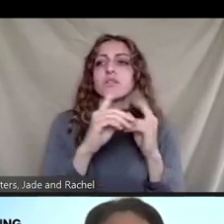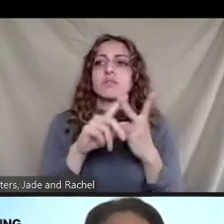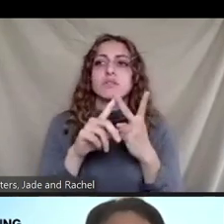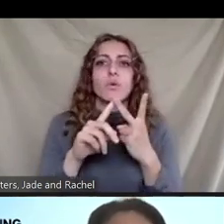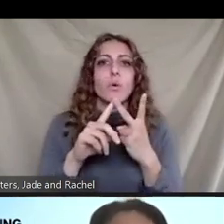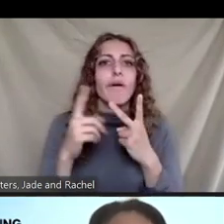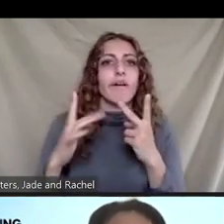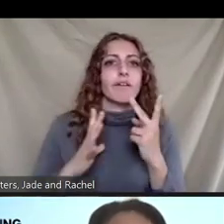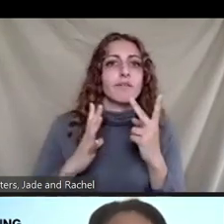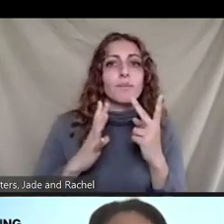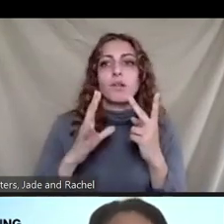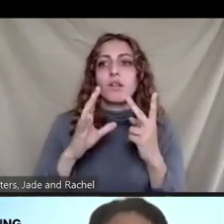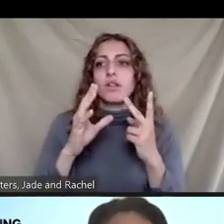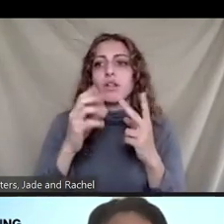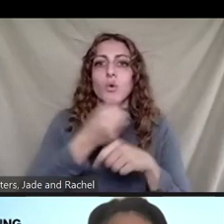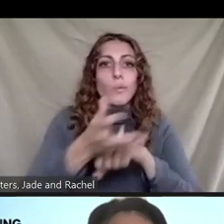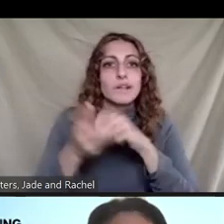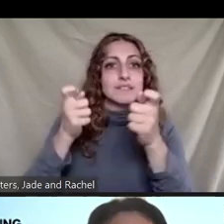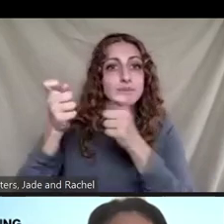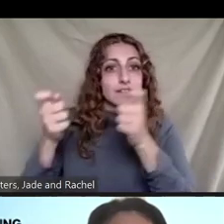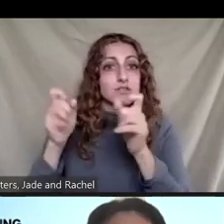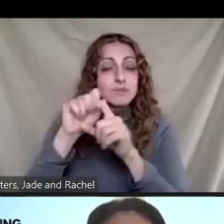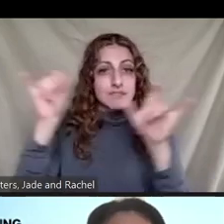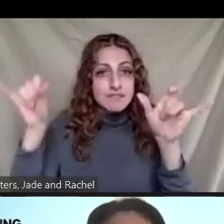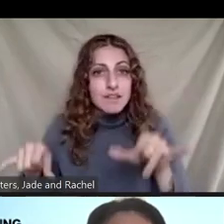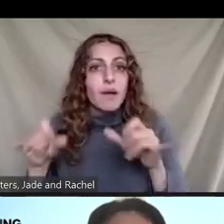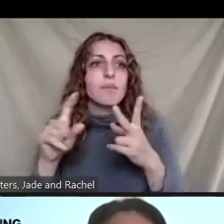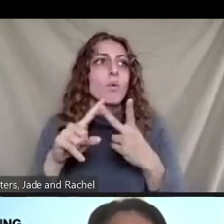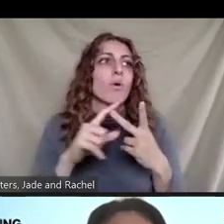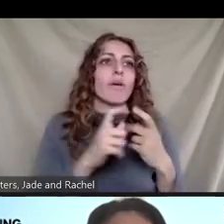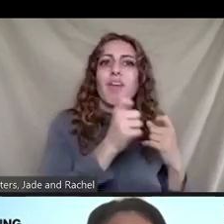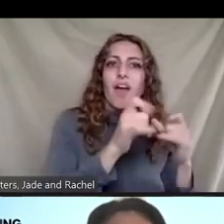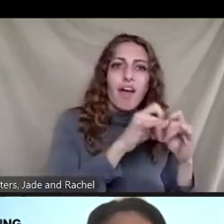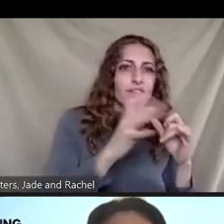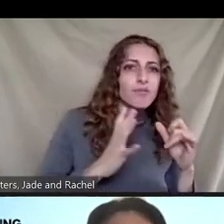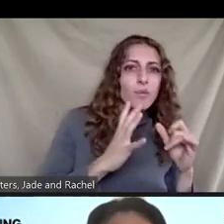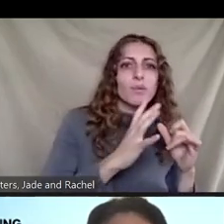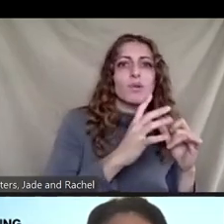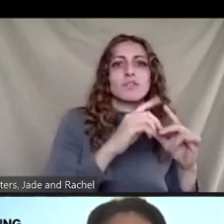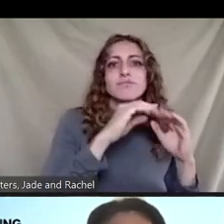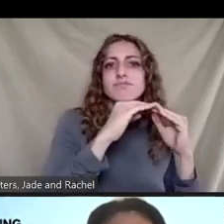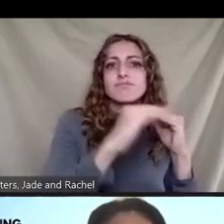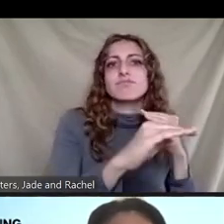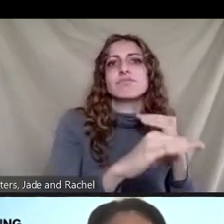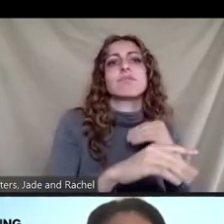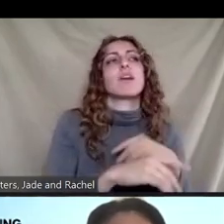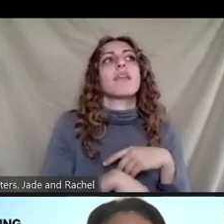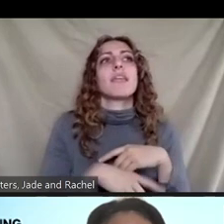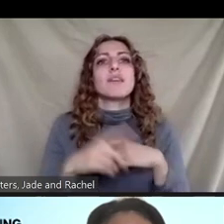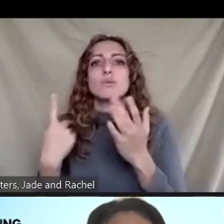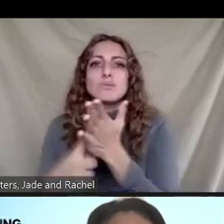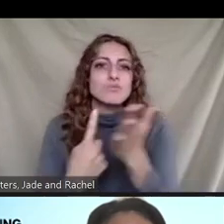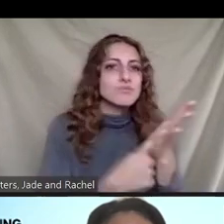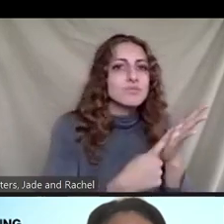or an informal, um, waste management, um, and then, you know, degrade and not degrade into something like micro